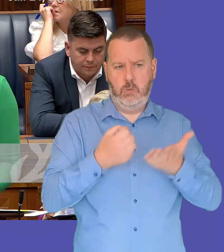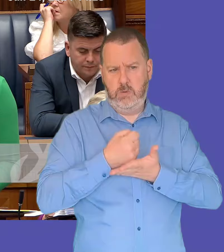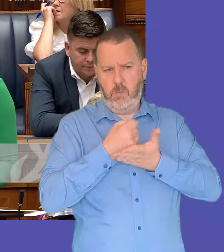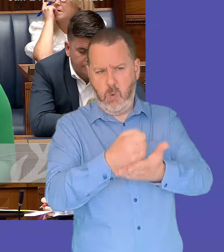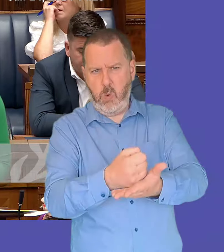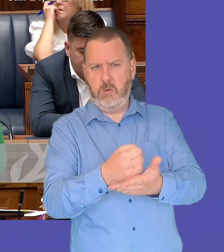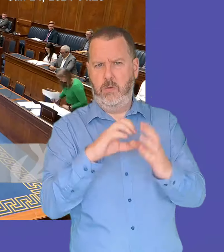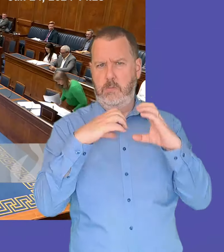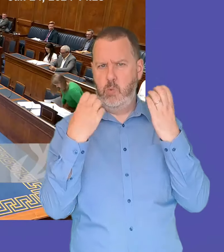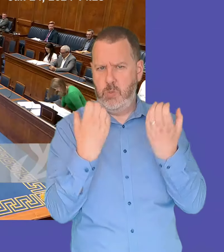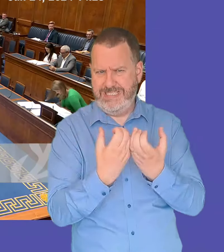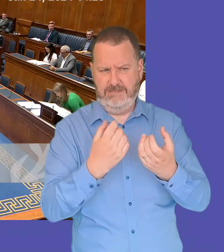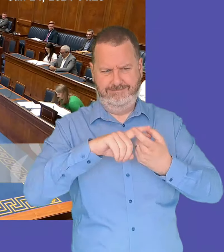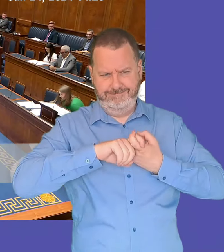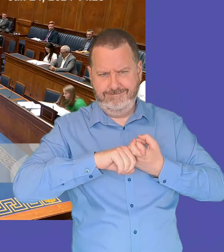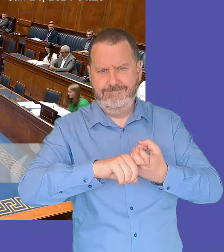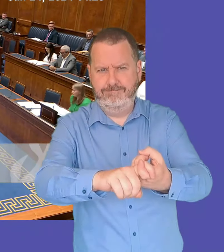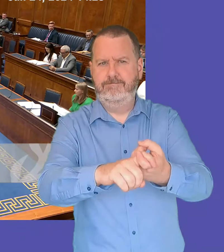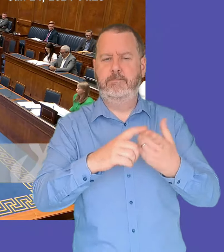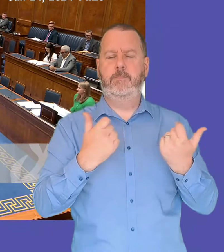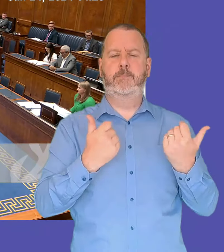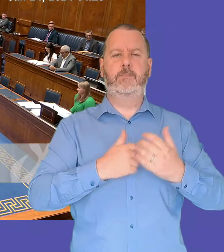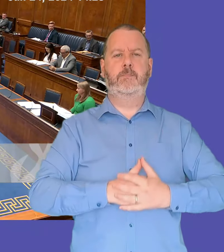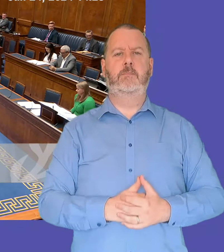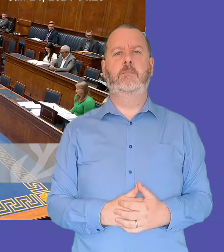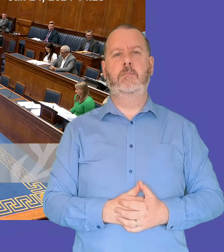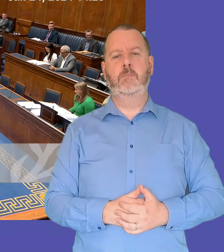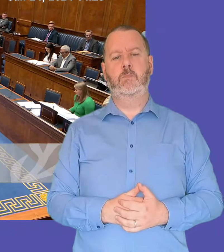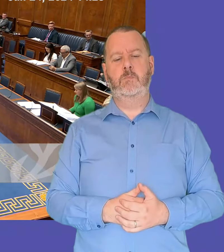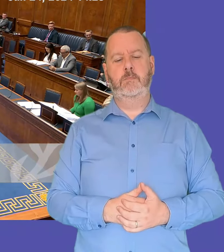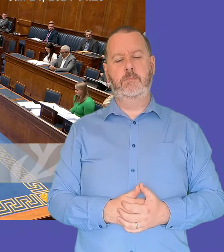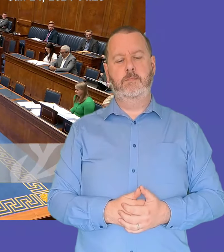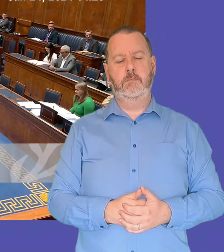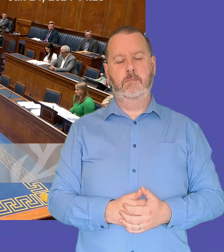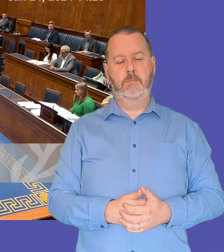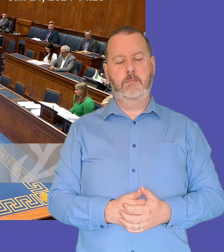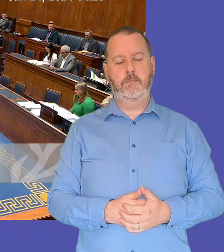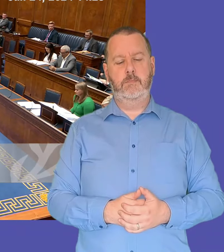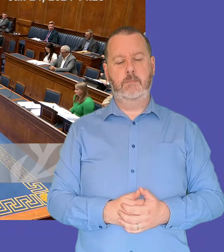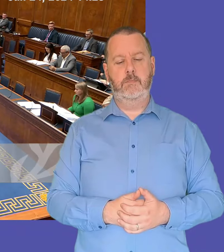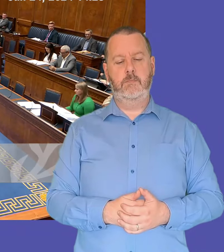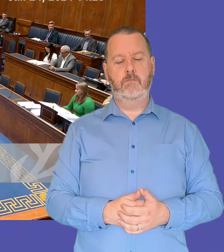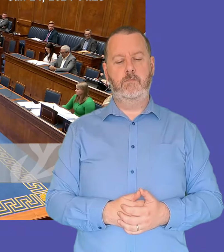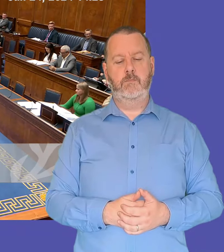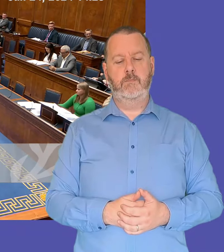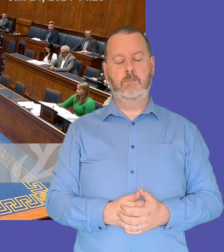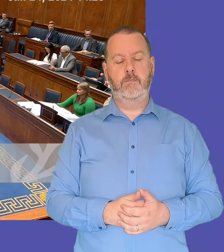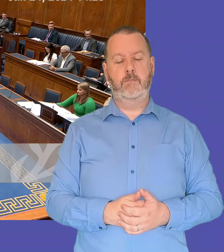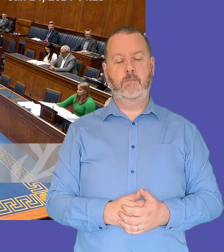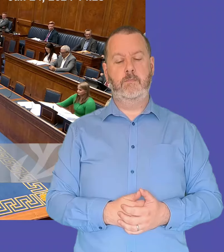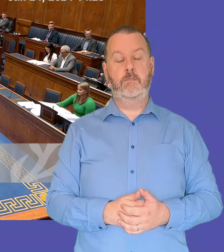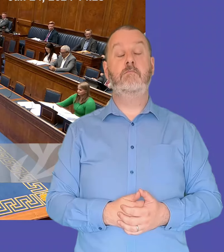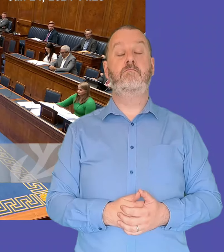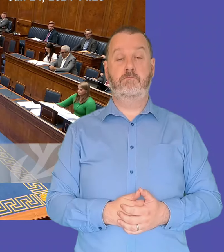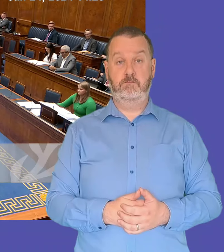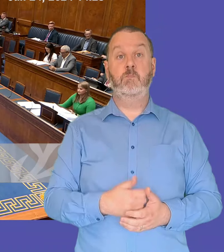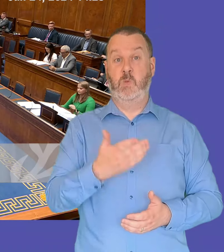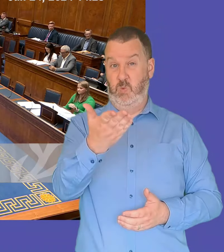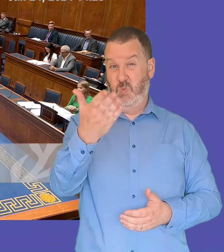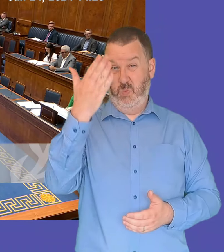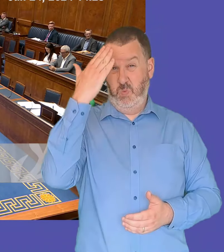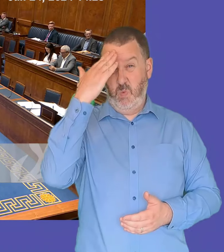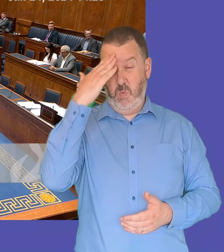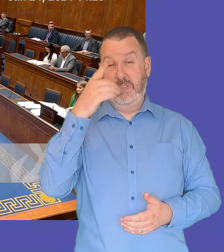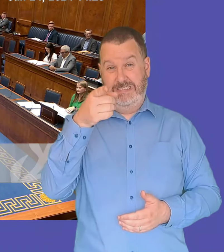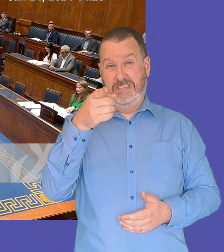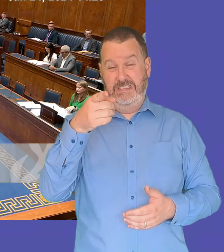impactful and sustainable called padre to larga the minister be acutely aware of the